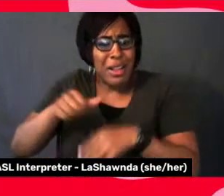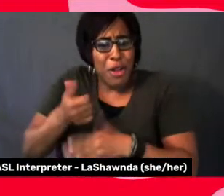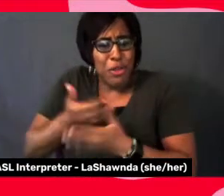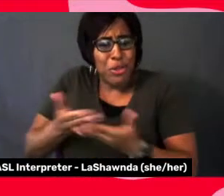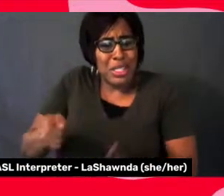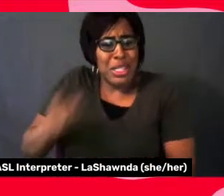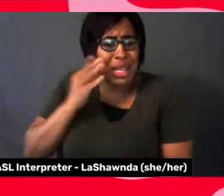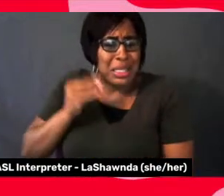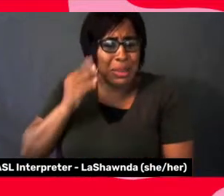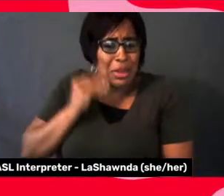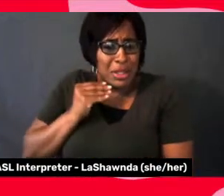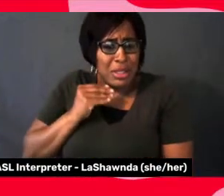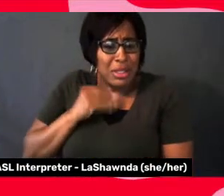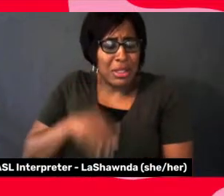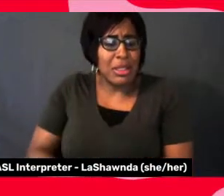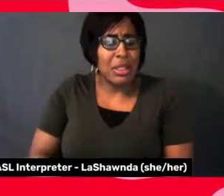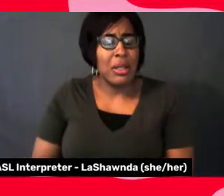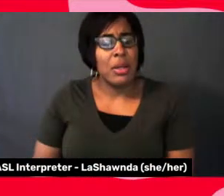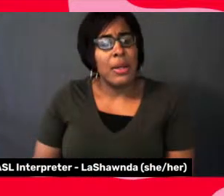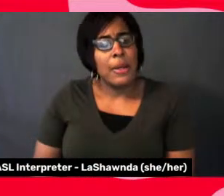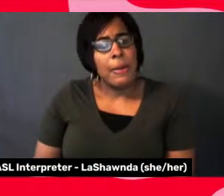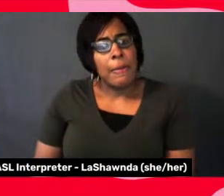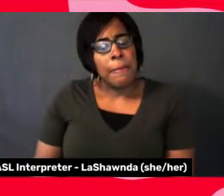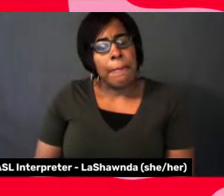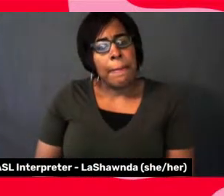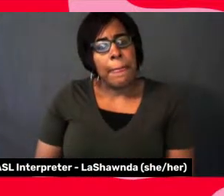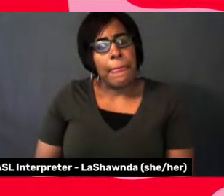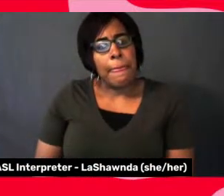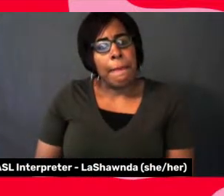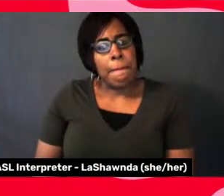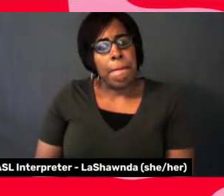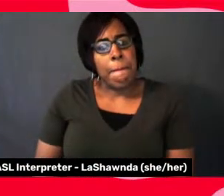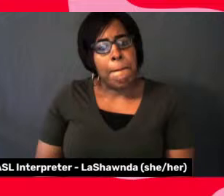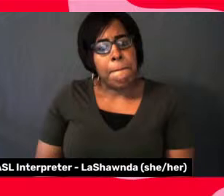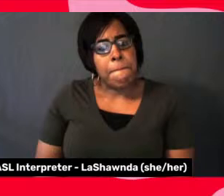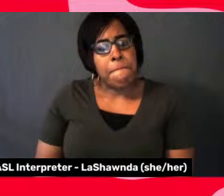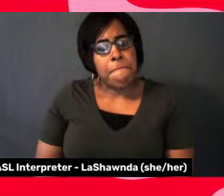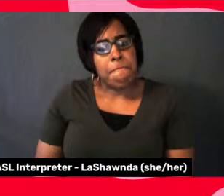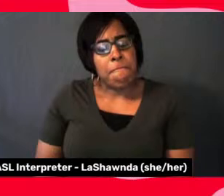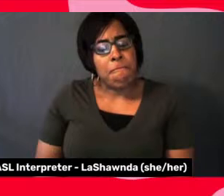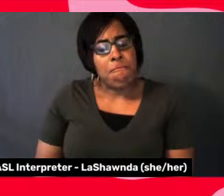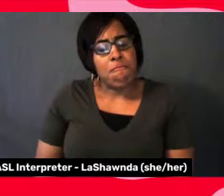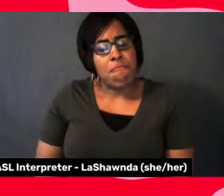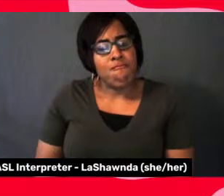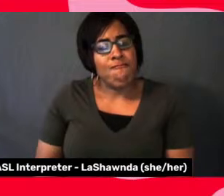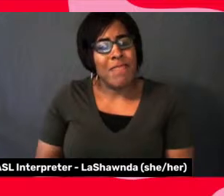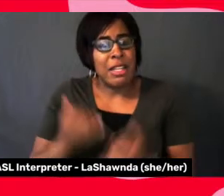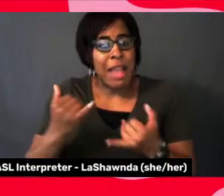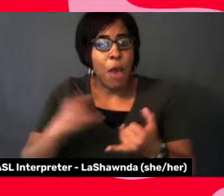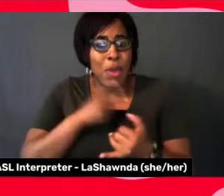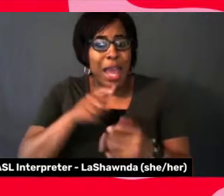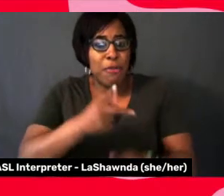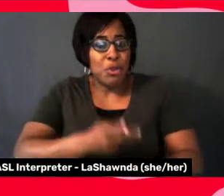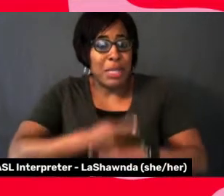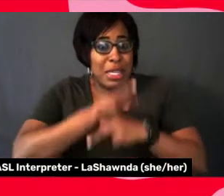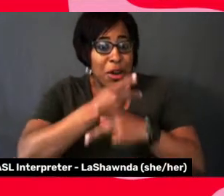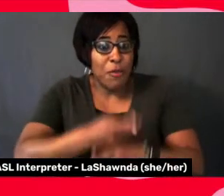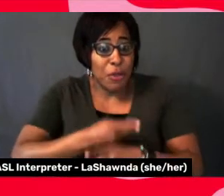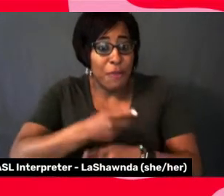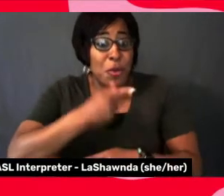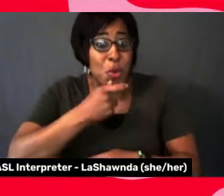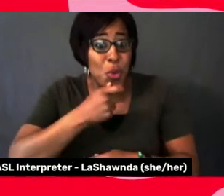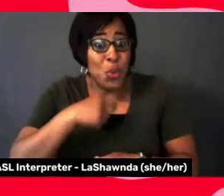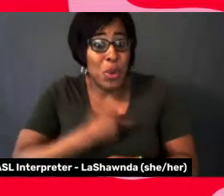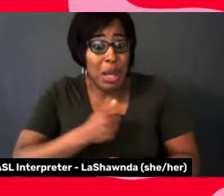and, but now we have to be more careful about who we talk to, when we talk to, and I think the internet has